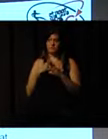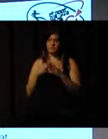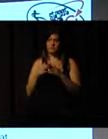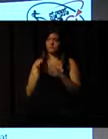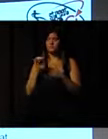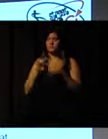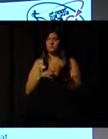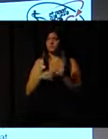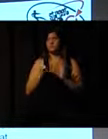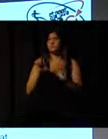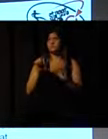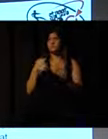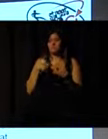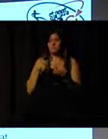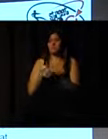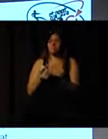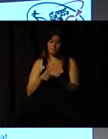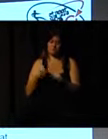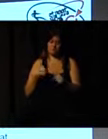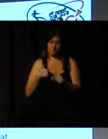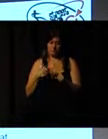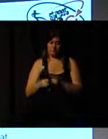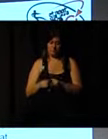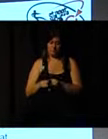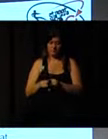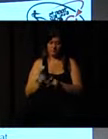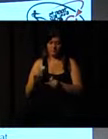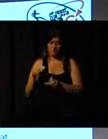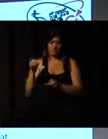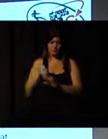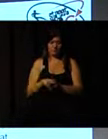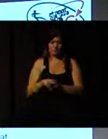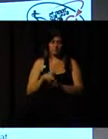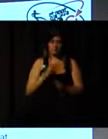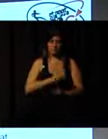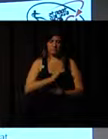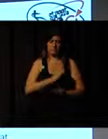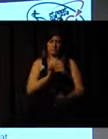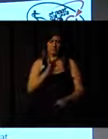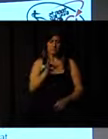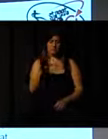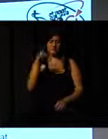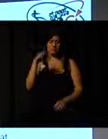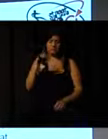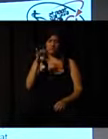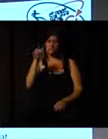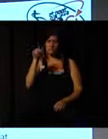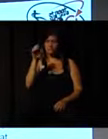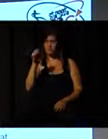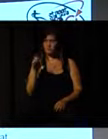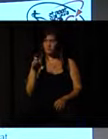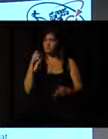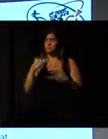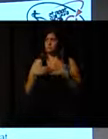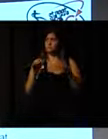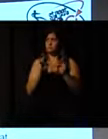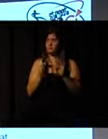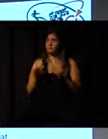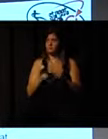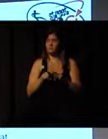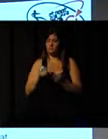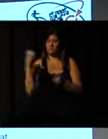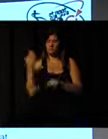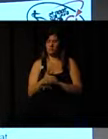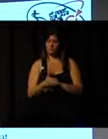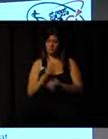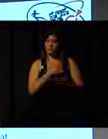in the hearts of communities. And again, really very simple, straightforward stuff. It's about providing sport at